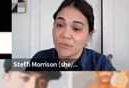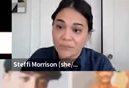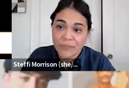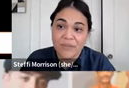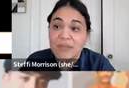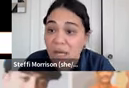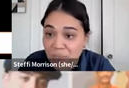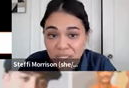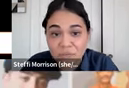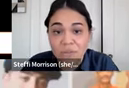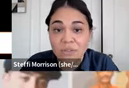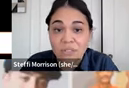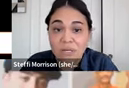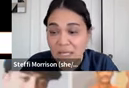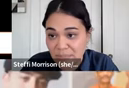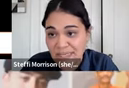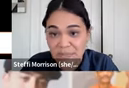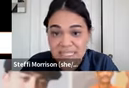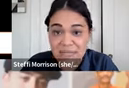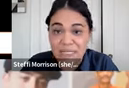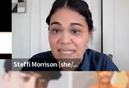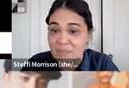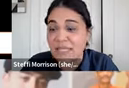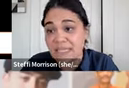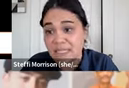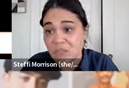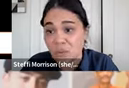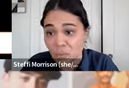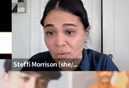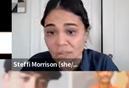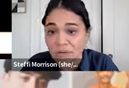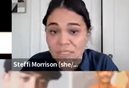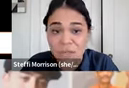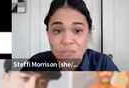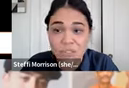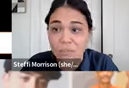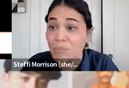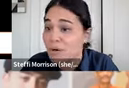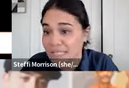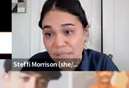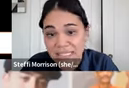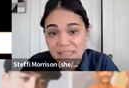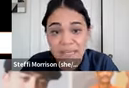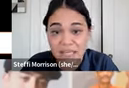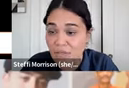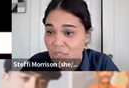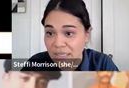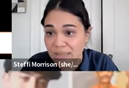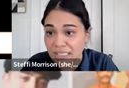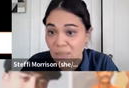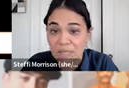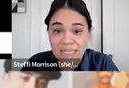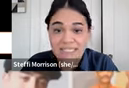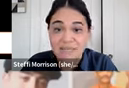So the upheaval caused by the pandemic has made the essential role of arts and culture more expansive and